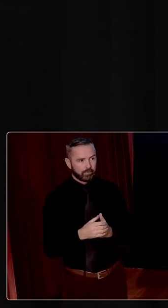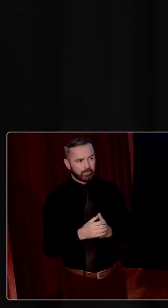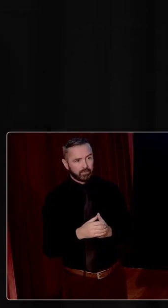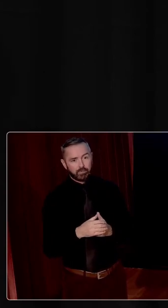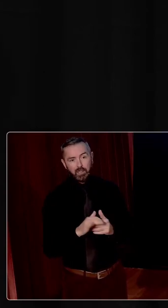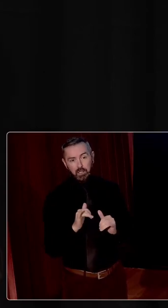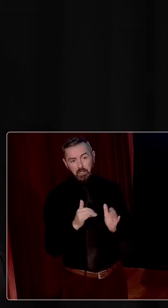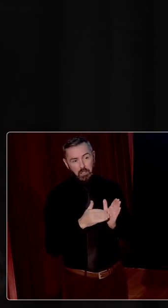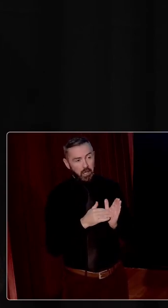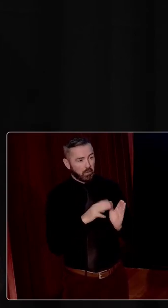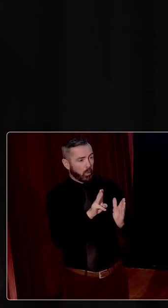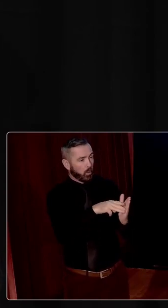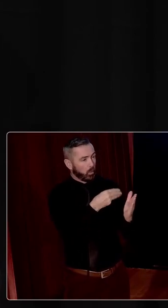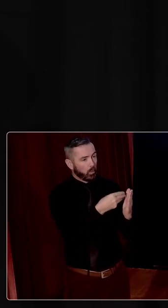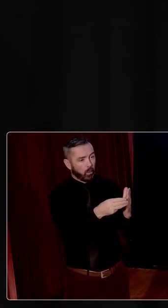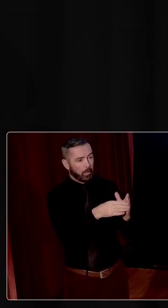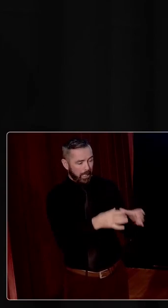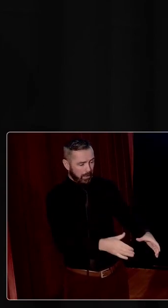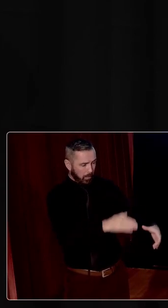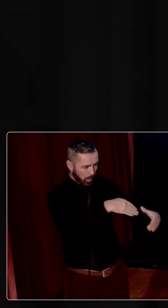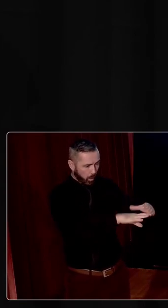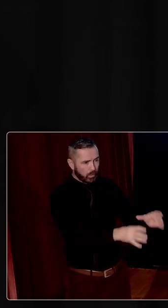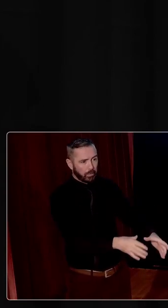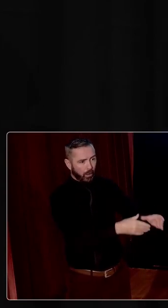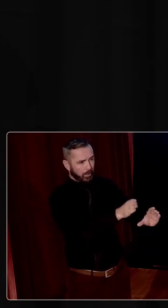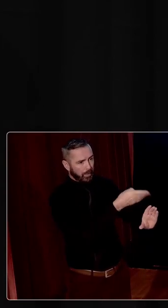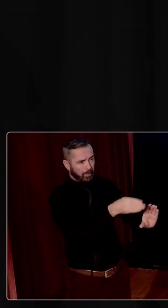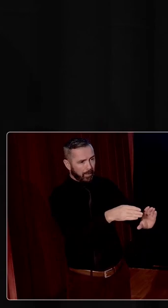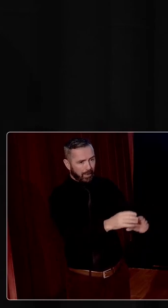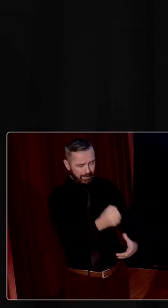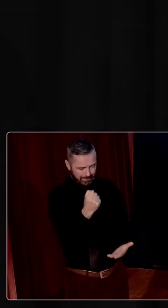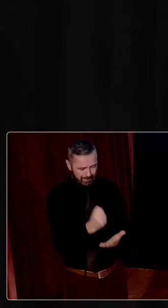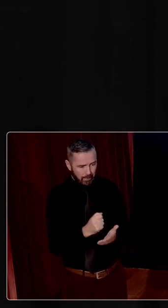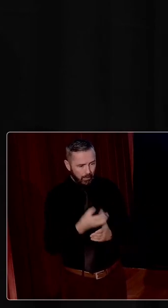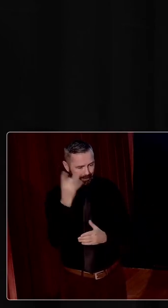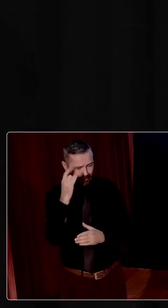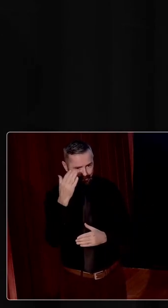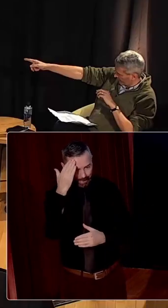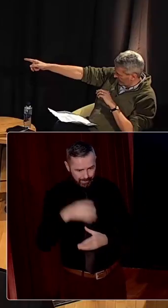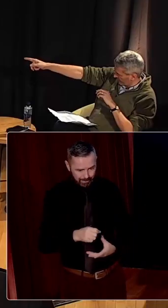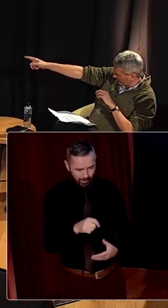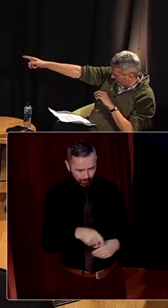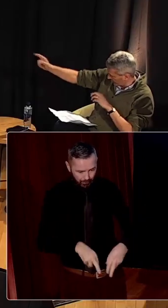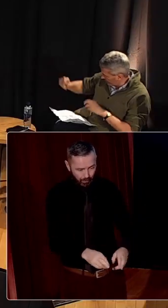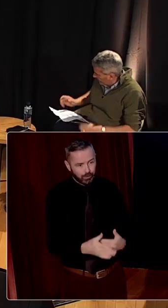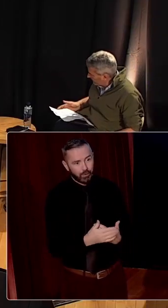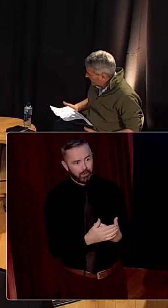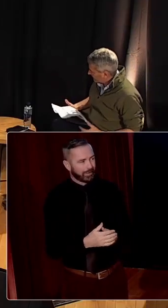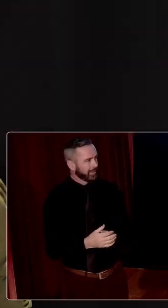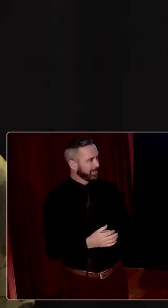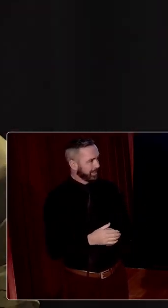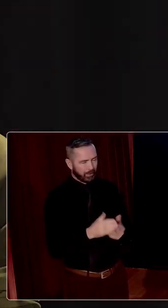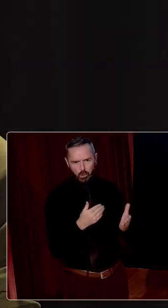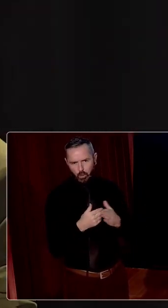post boxes and stamp over the King's head on the stamps, but there was a, there wasn't a structure there. Okay. What did the Romans ever do for